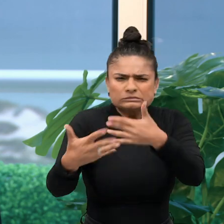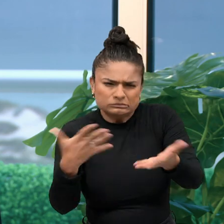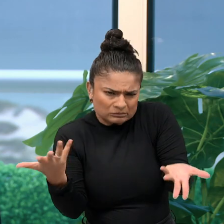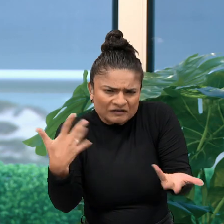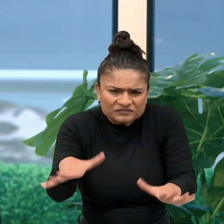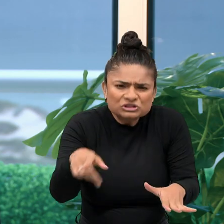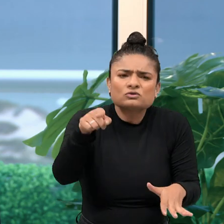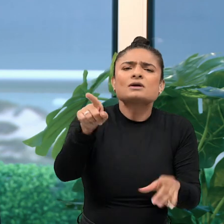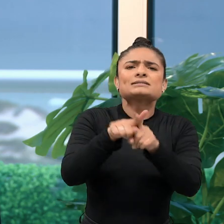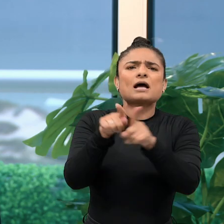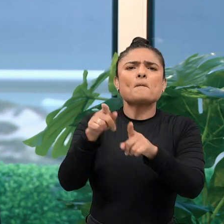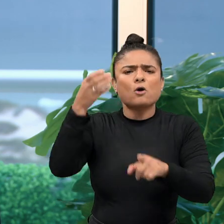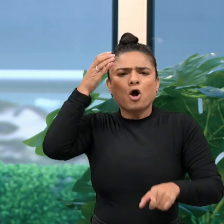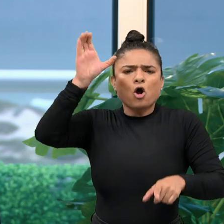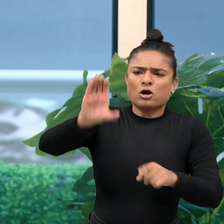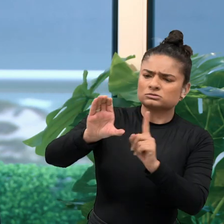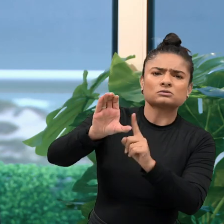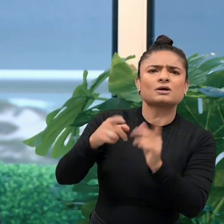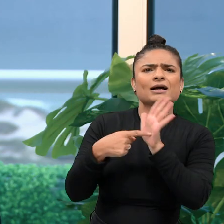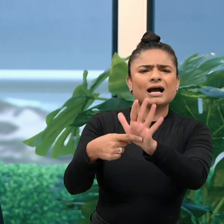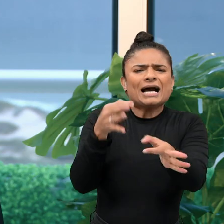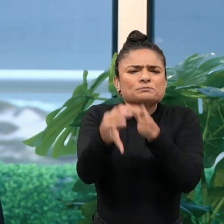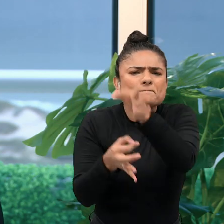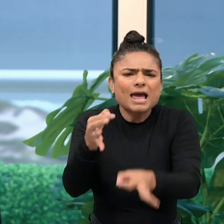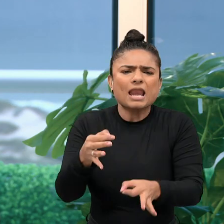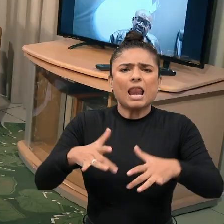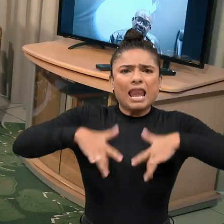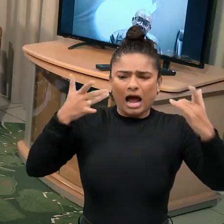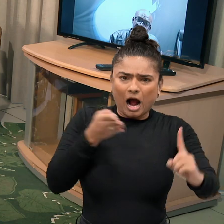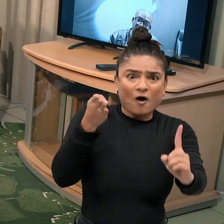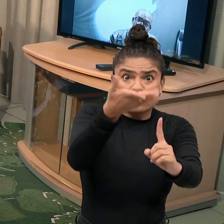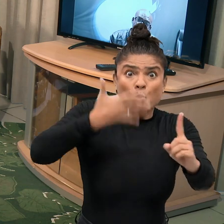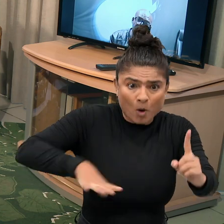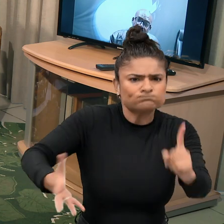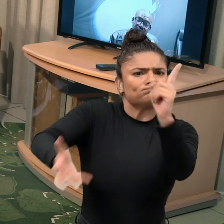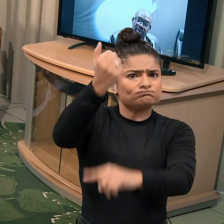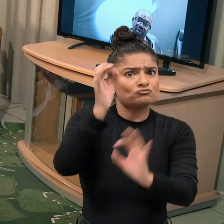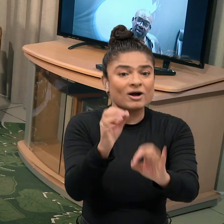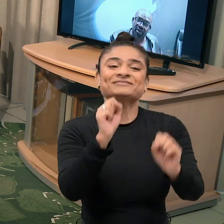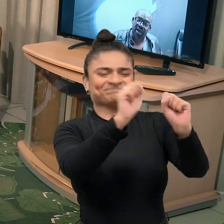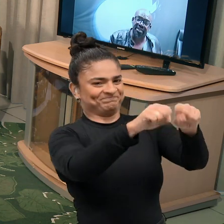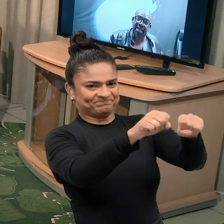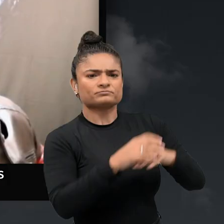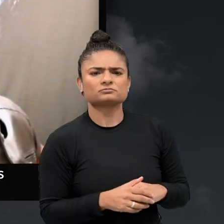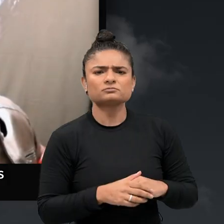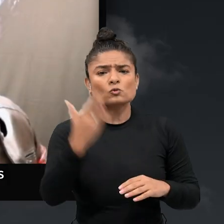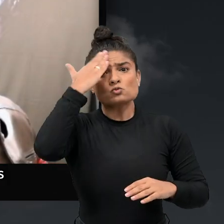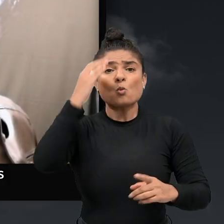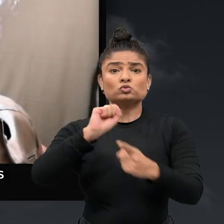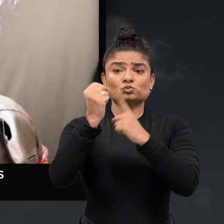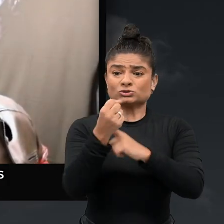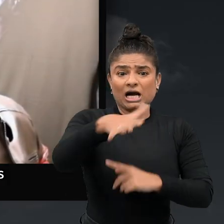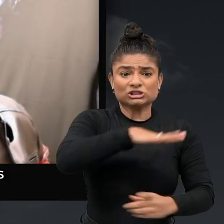and then using that form of appreciation simply to capitalize and create a life that you want for yourself. And when